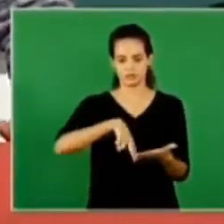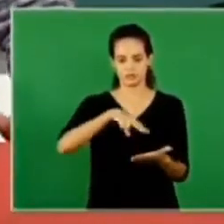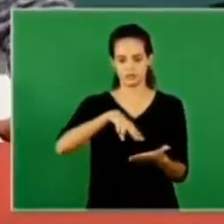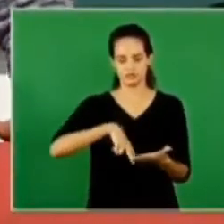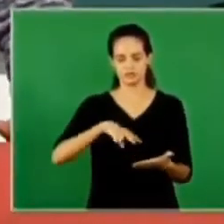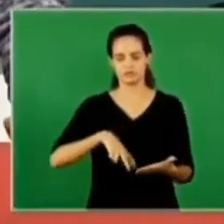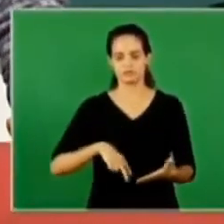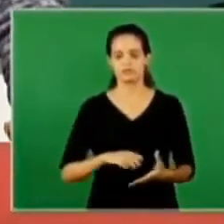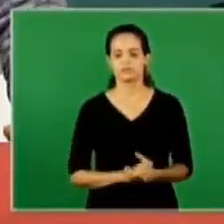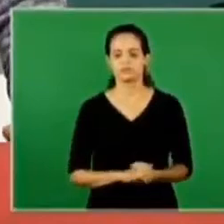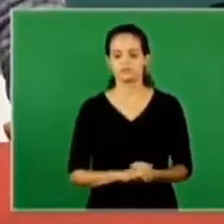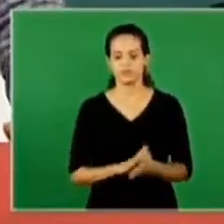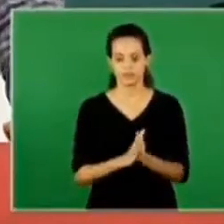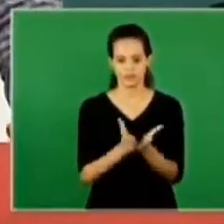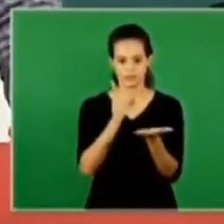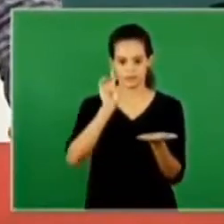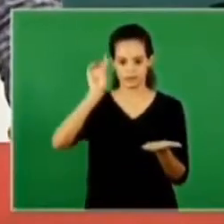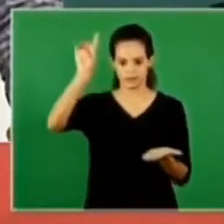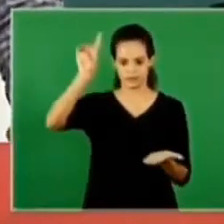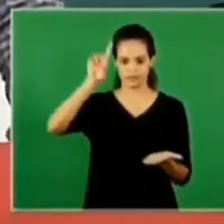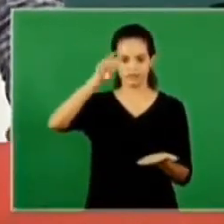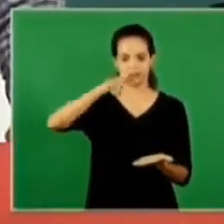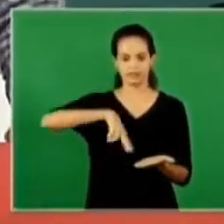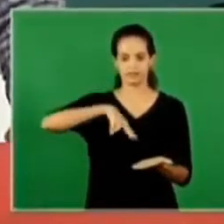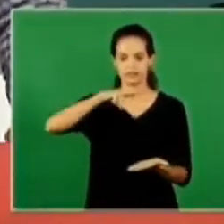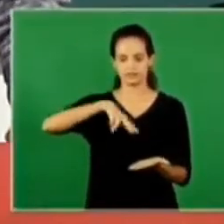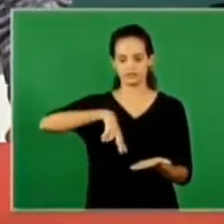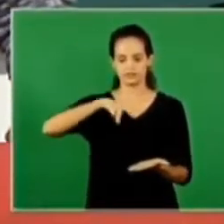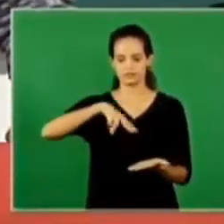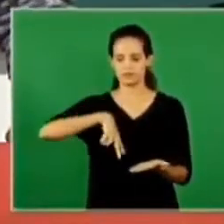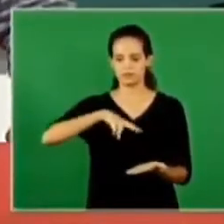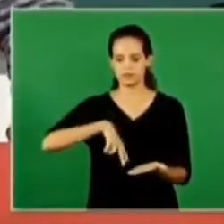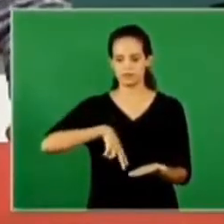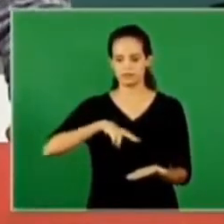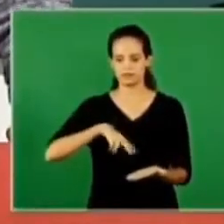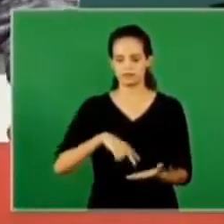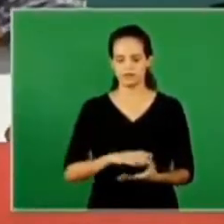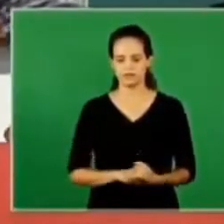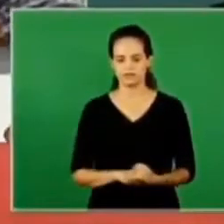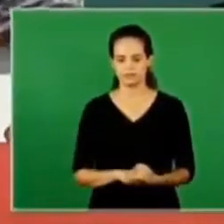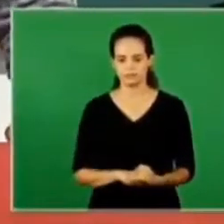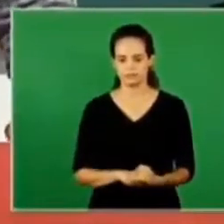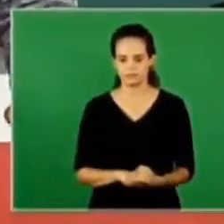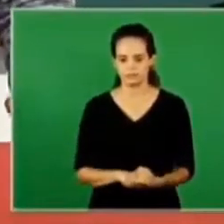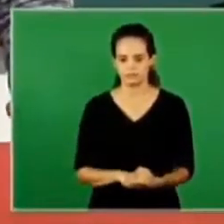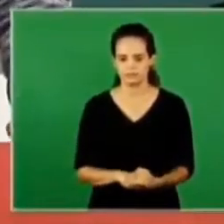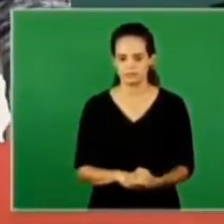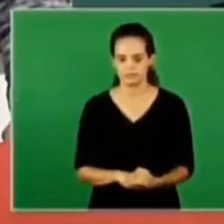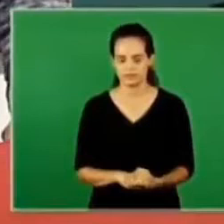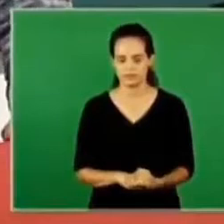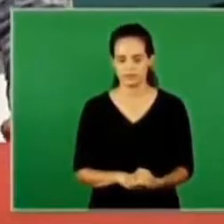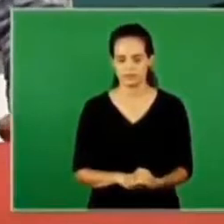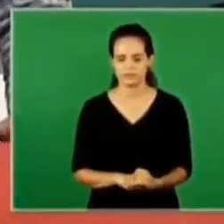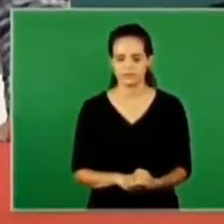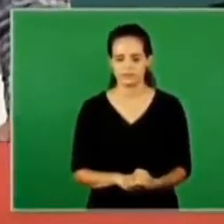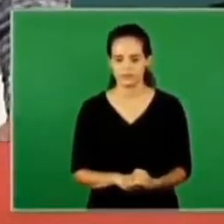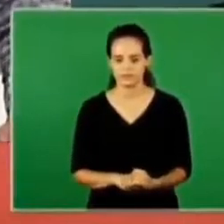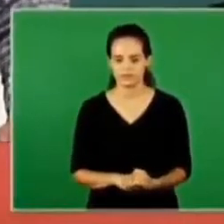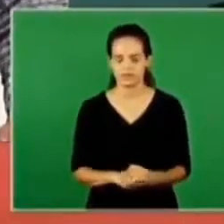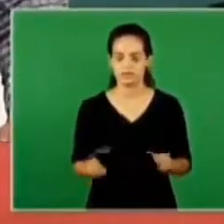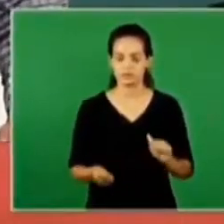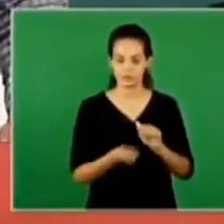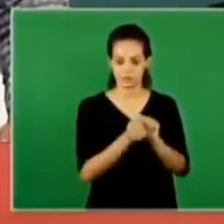let's read in the bible first john 1 7 but